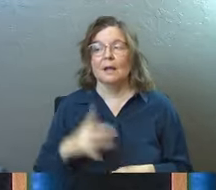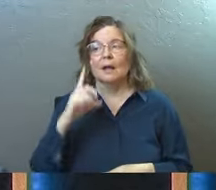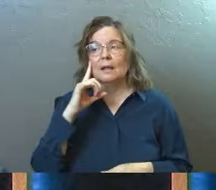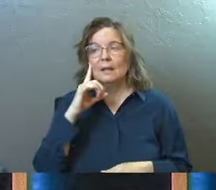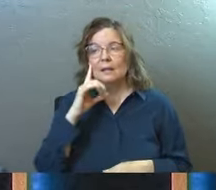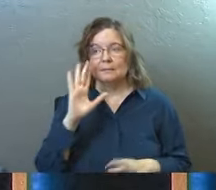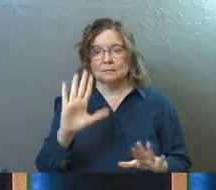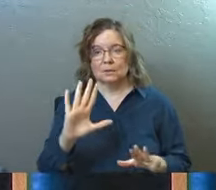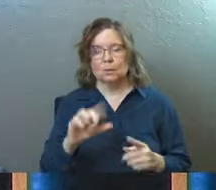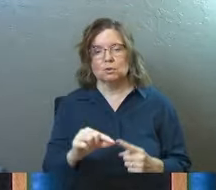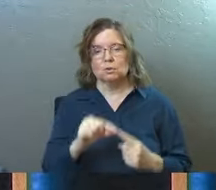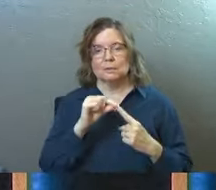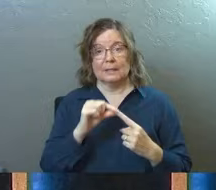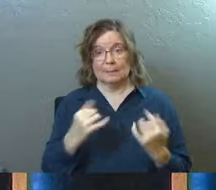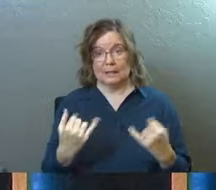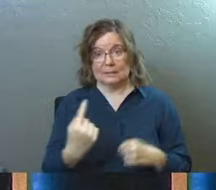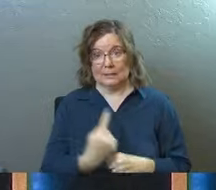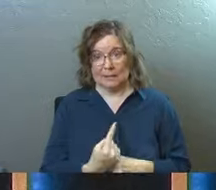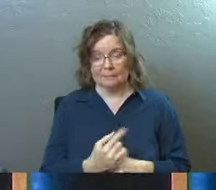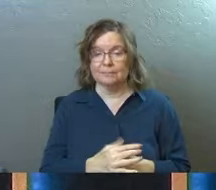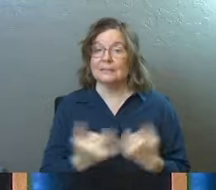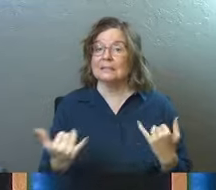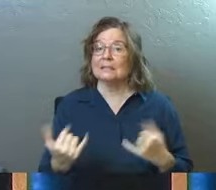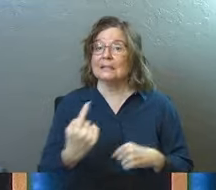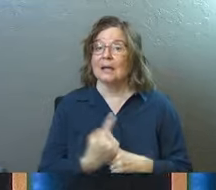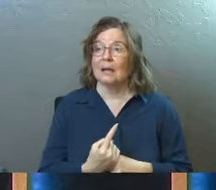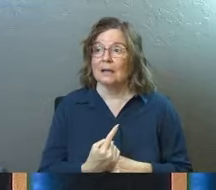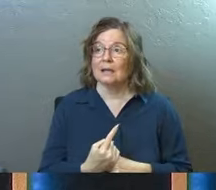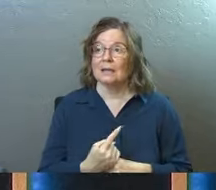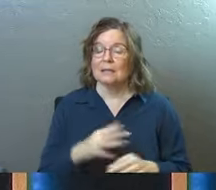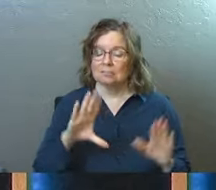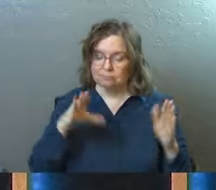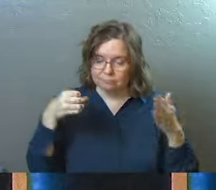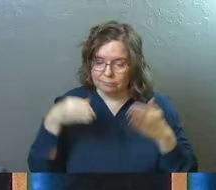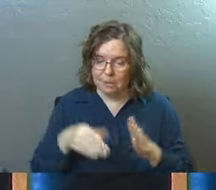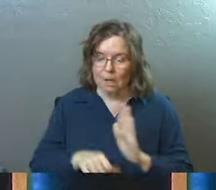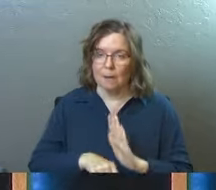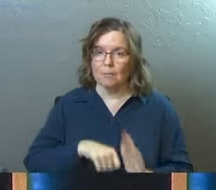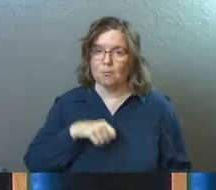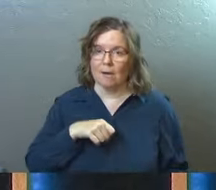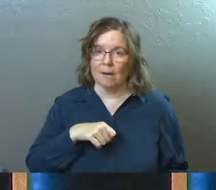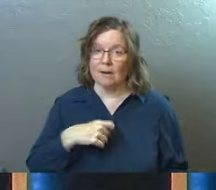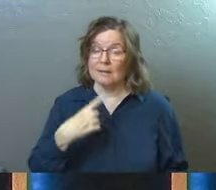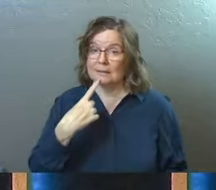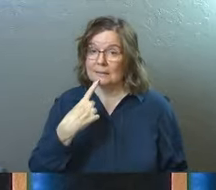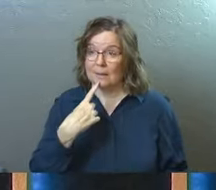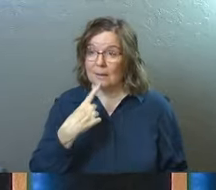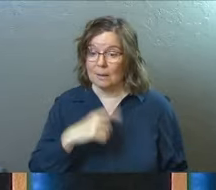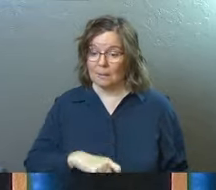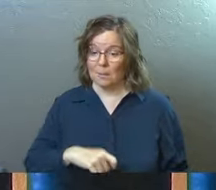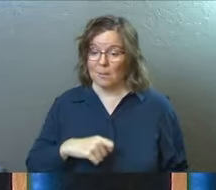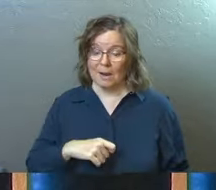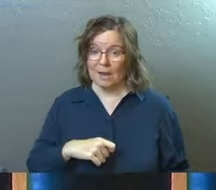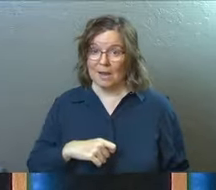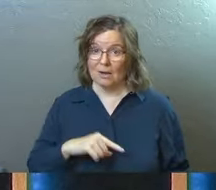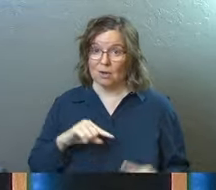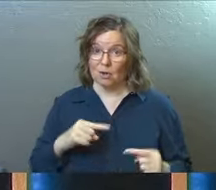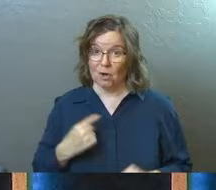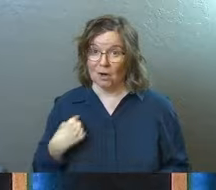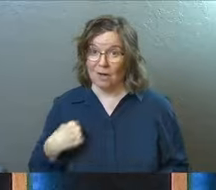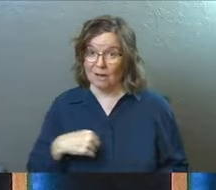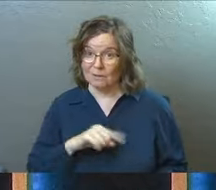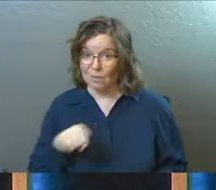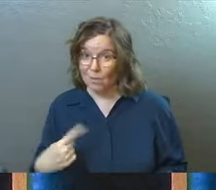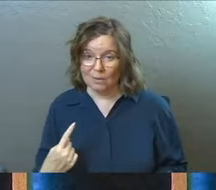and I think here's, what's unique about today. Today is centering in on pride and saying pride doesn't just hurt